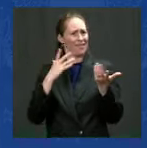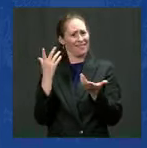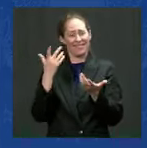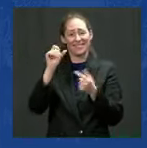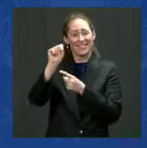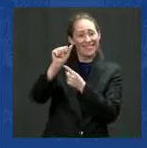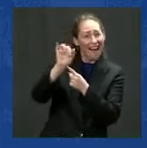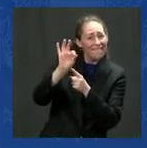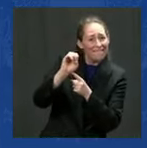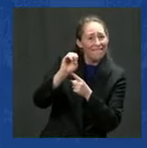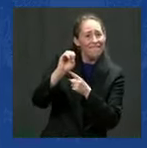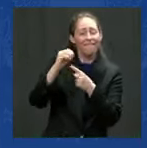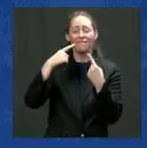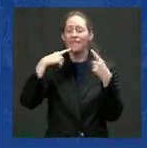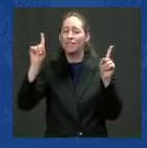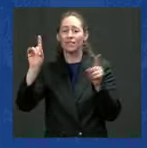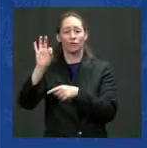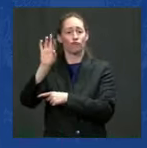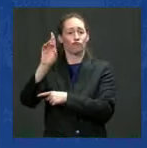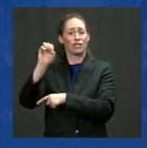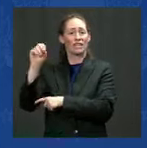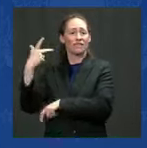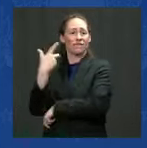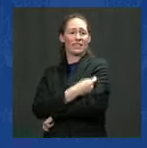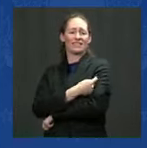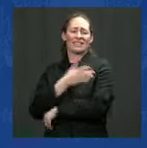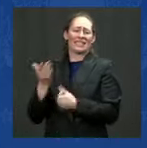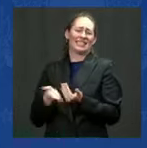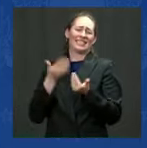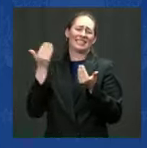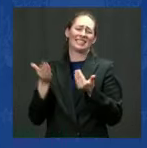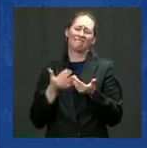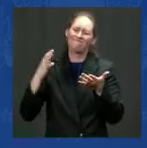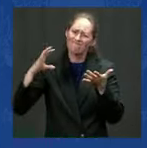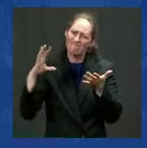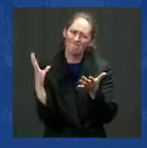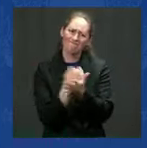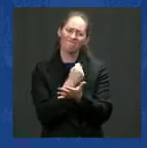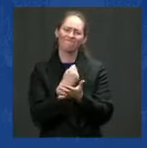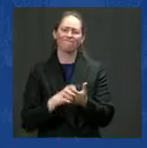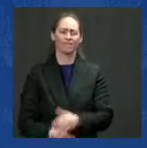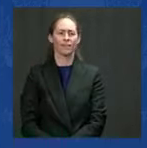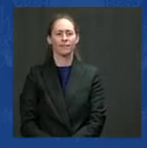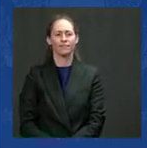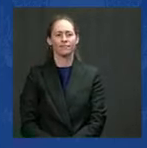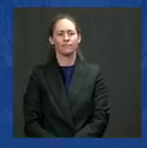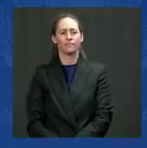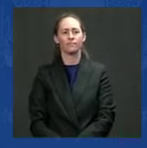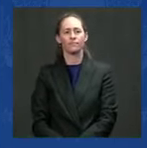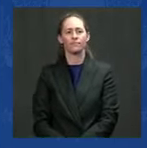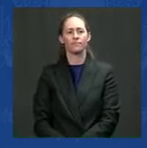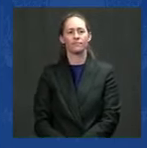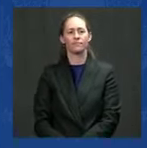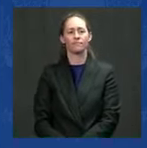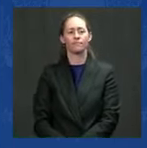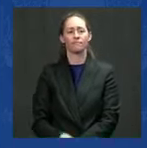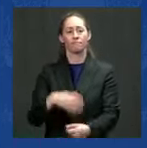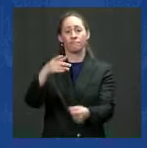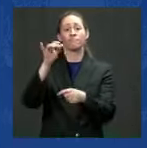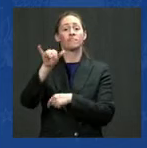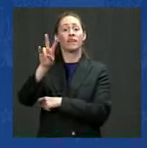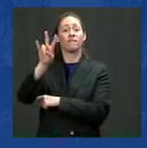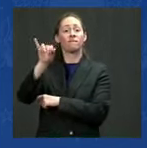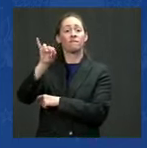It's free. It's convenient. You know, this virus doesn't have to hold you back any longer.